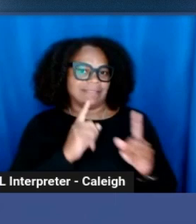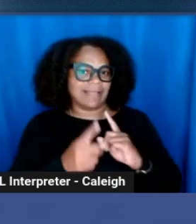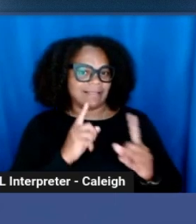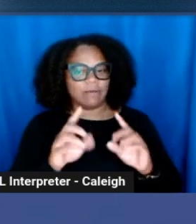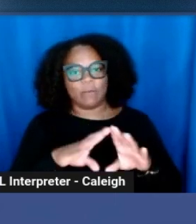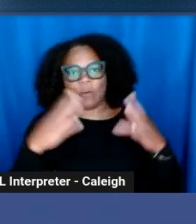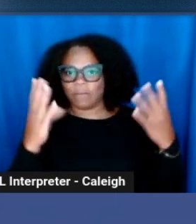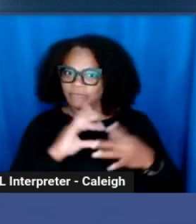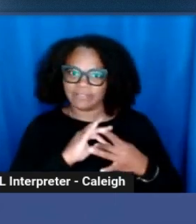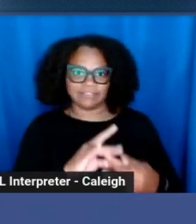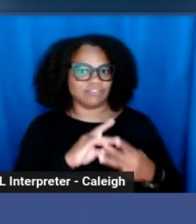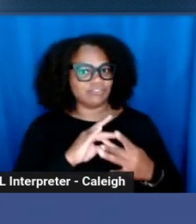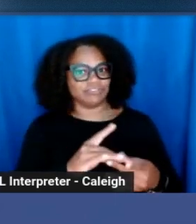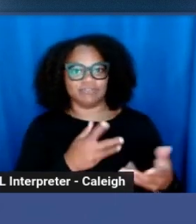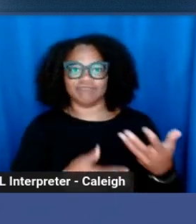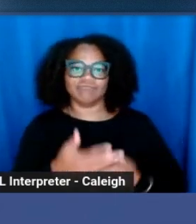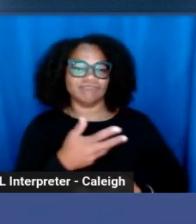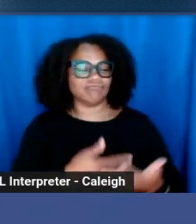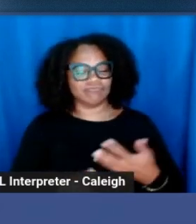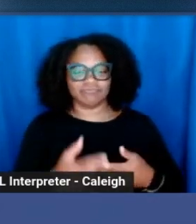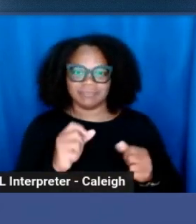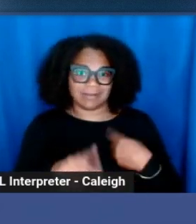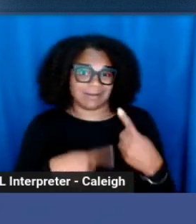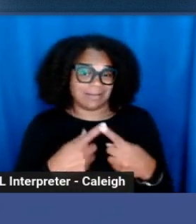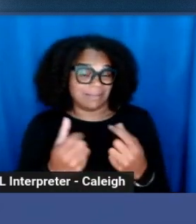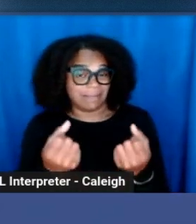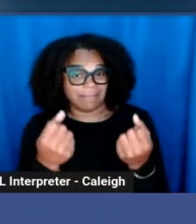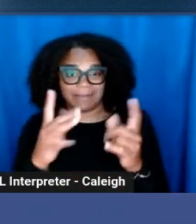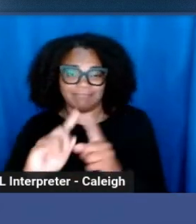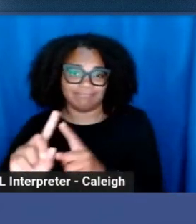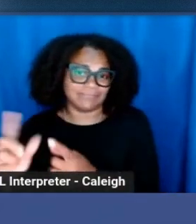open relationship around a lot of things.